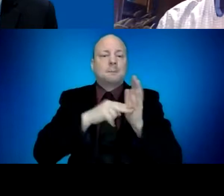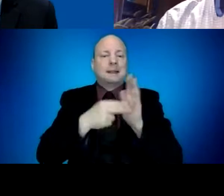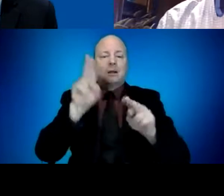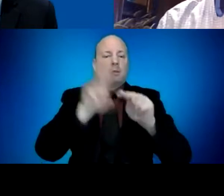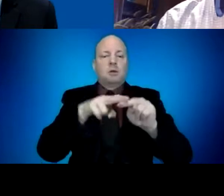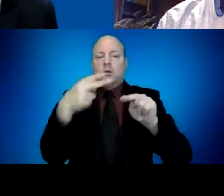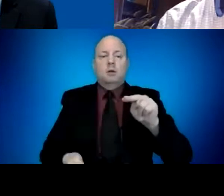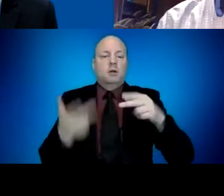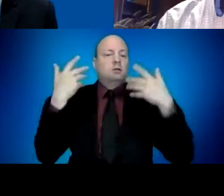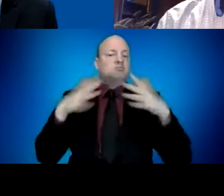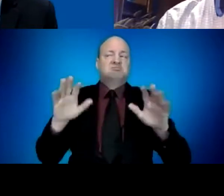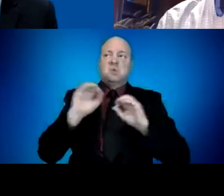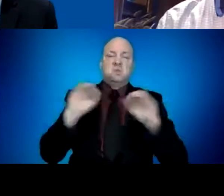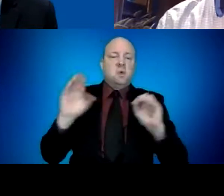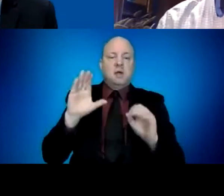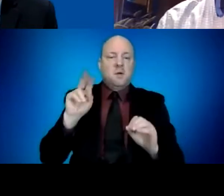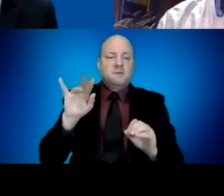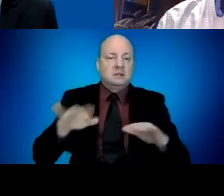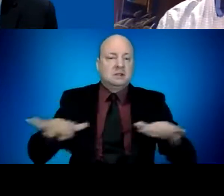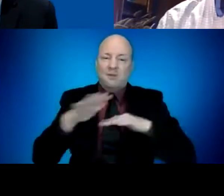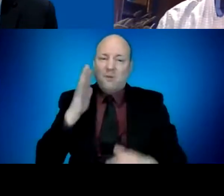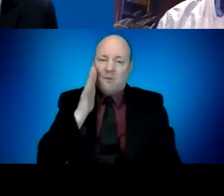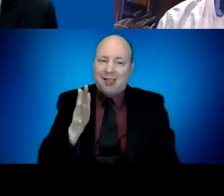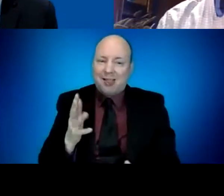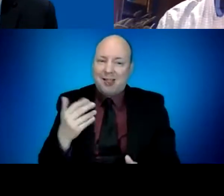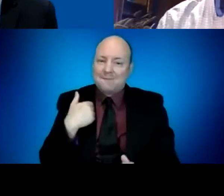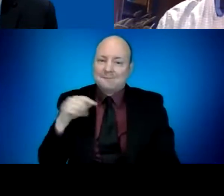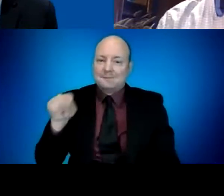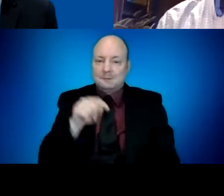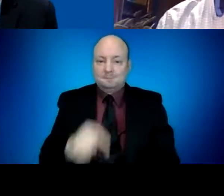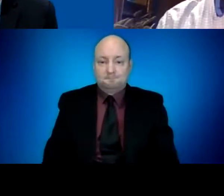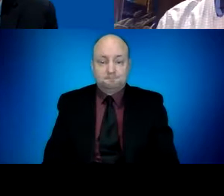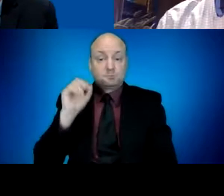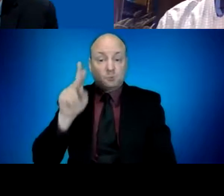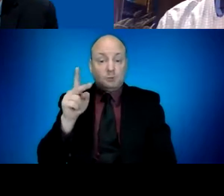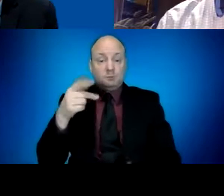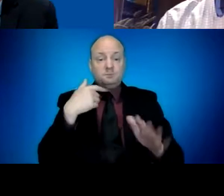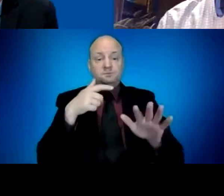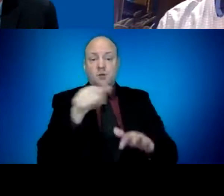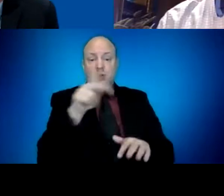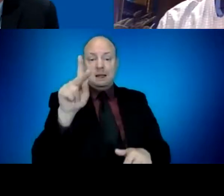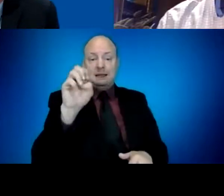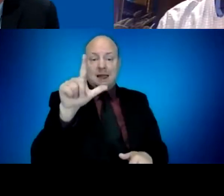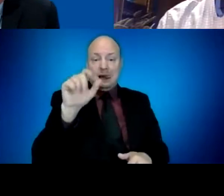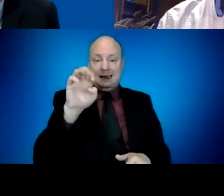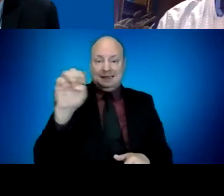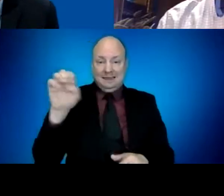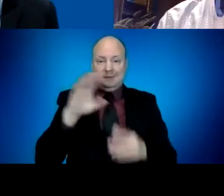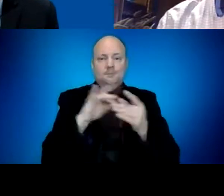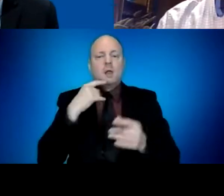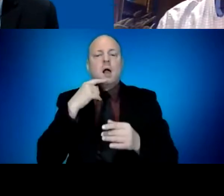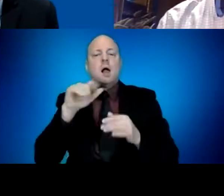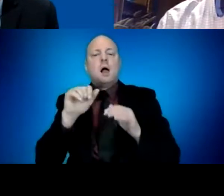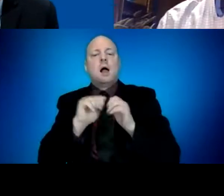just about how how we're going about getting these vaccines into the arms of people and how we stack up to other states. There has been some